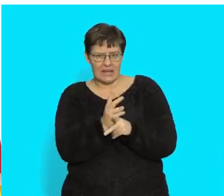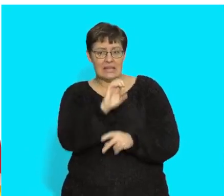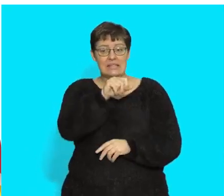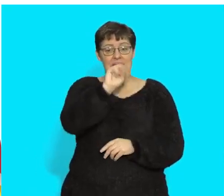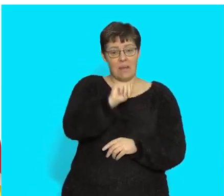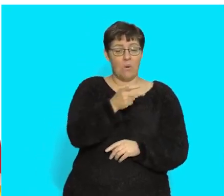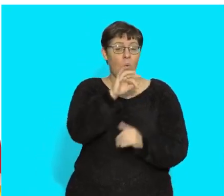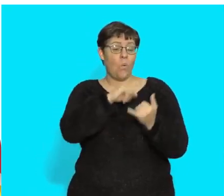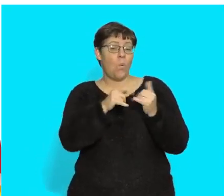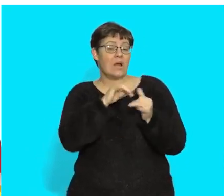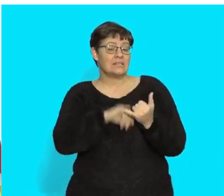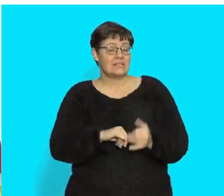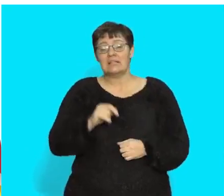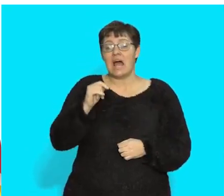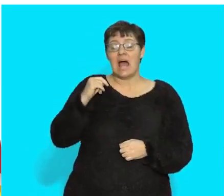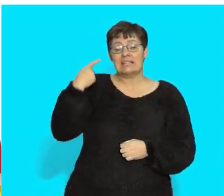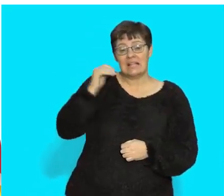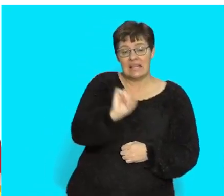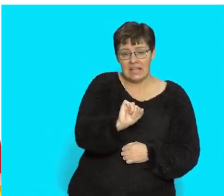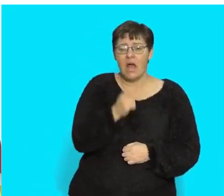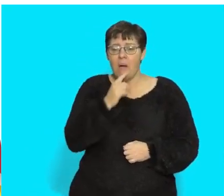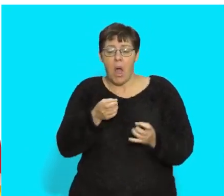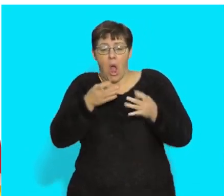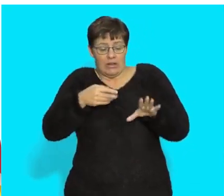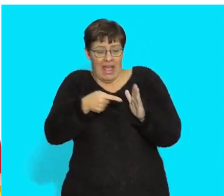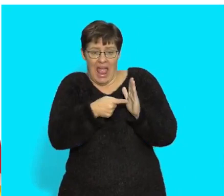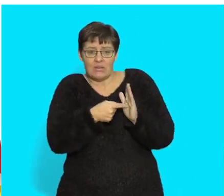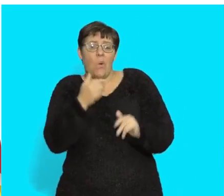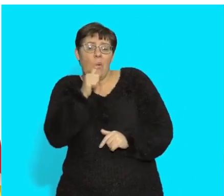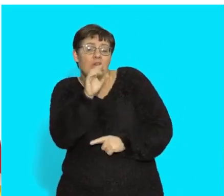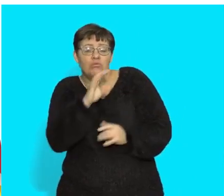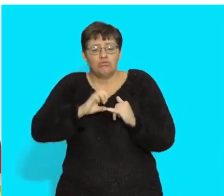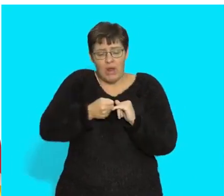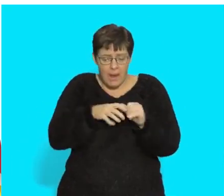was silly and he hurt his hand when he tried to catch a desi.